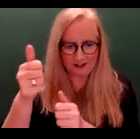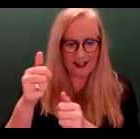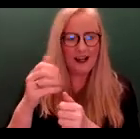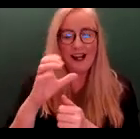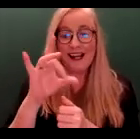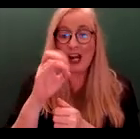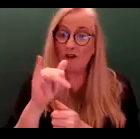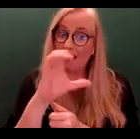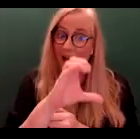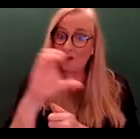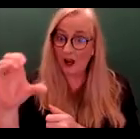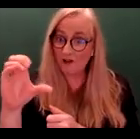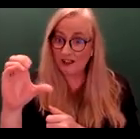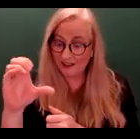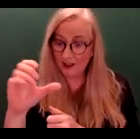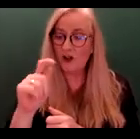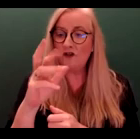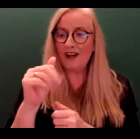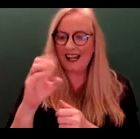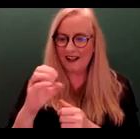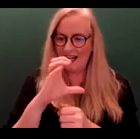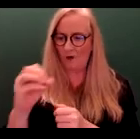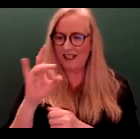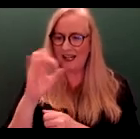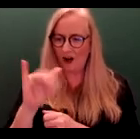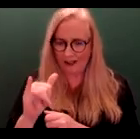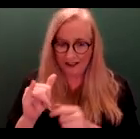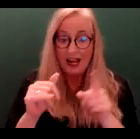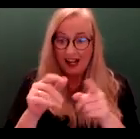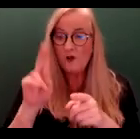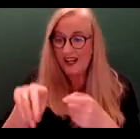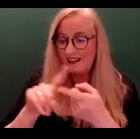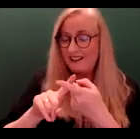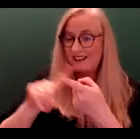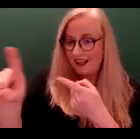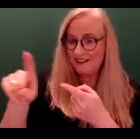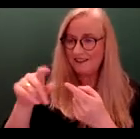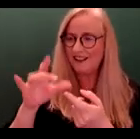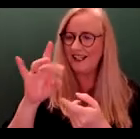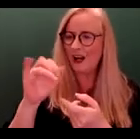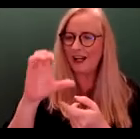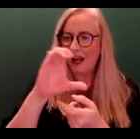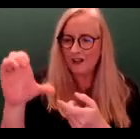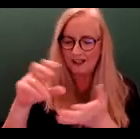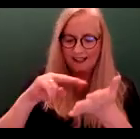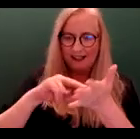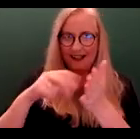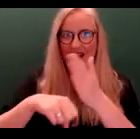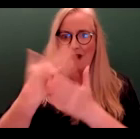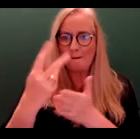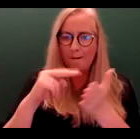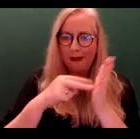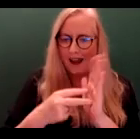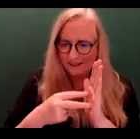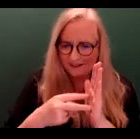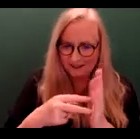Kerry County Council, Tralee County Kerry. And mark your submission, Kerry County Development Plan. And bear